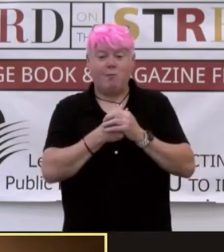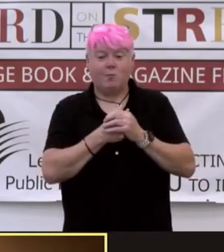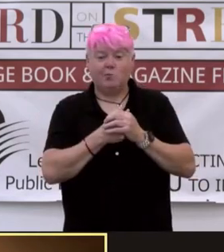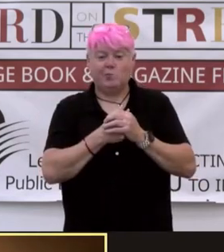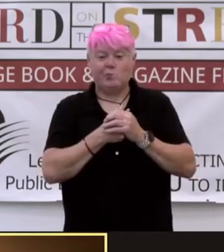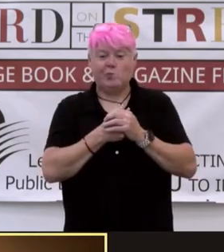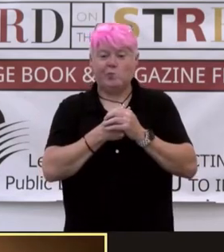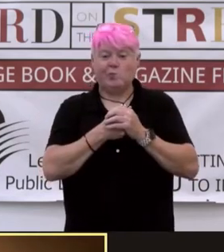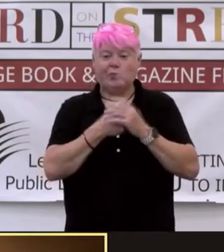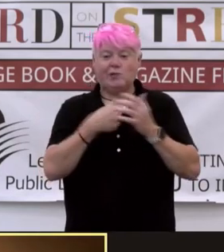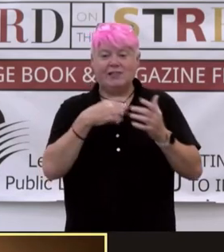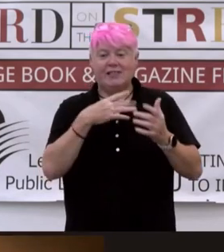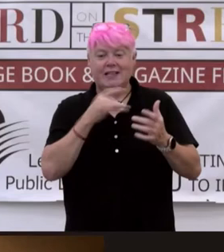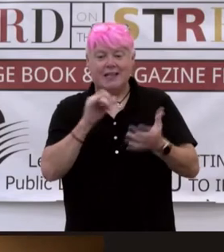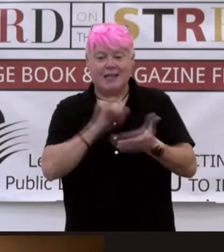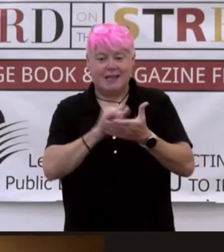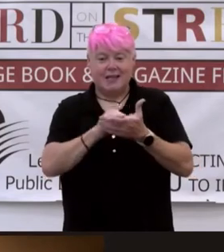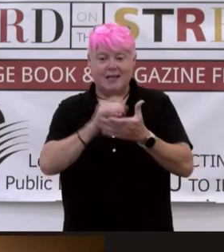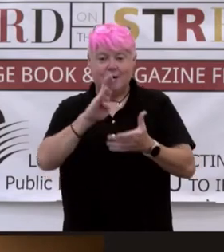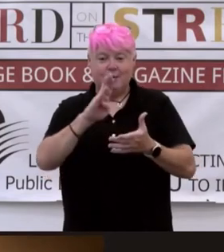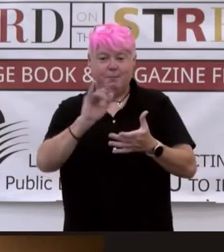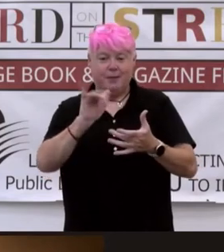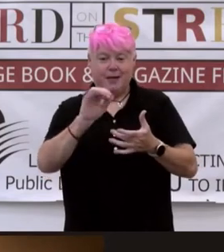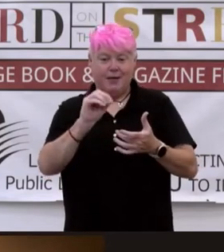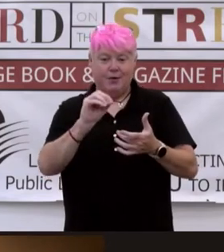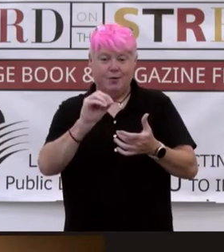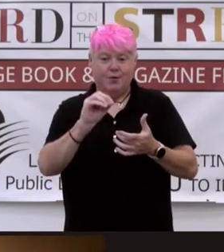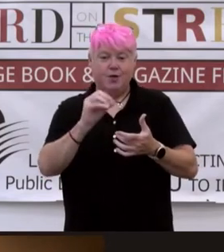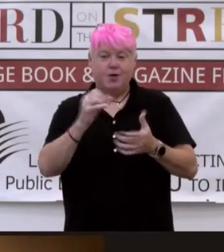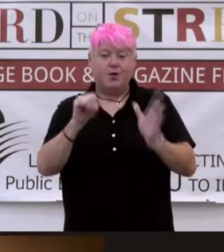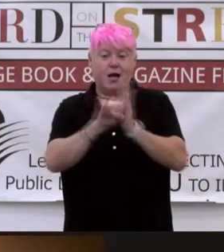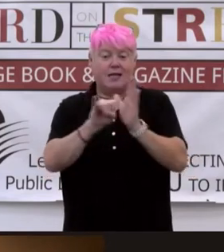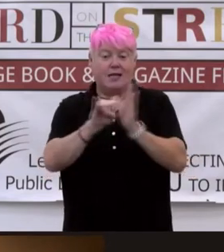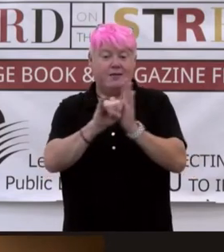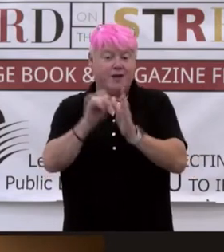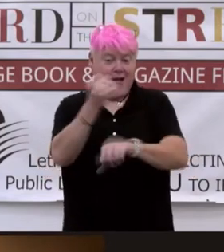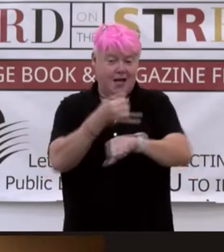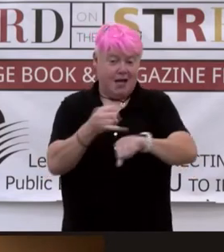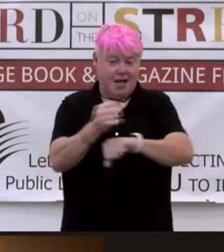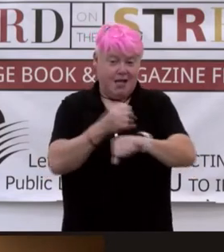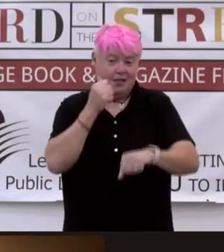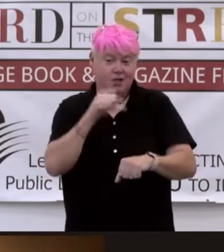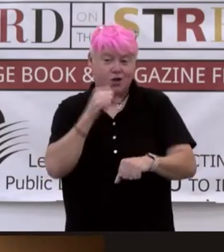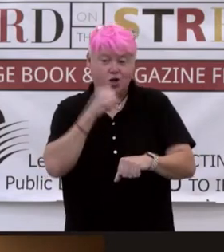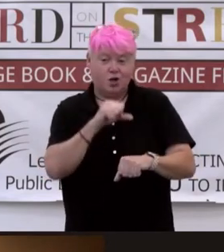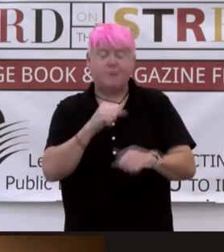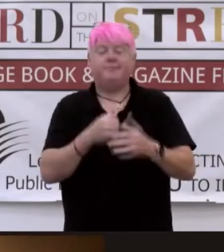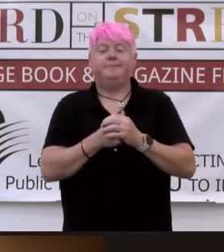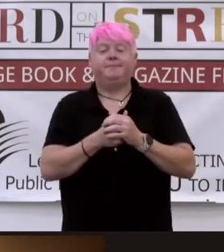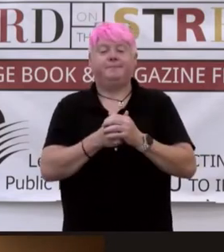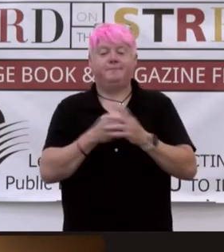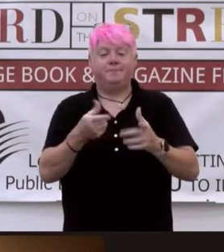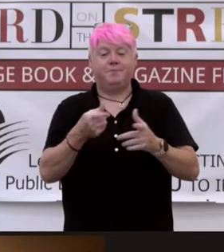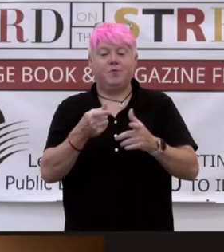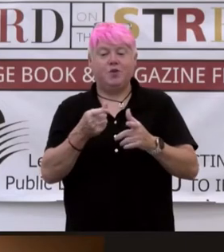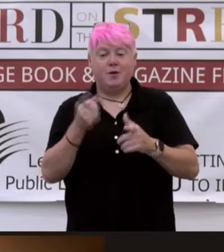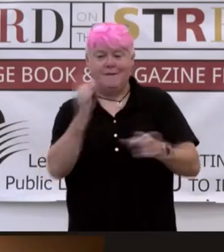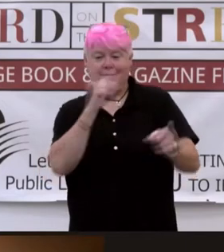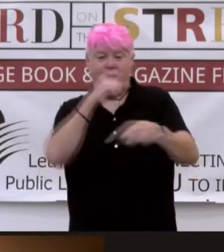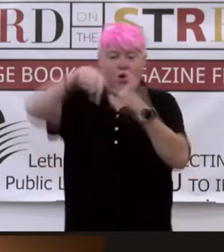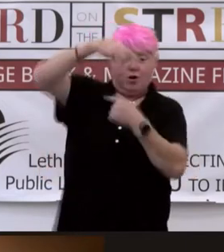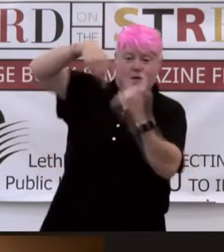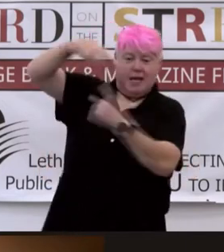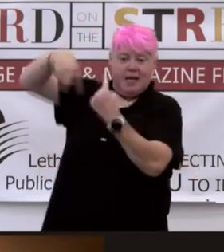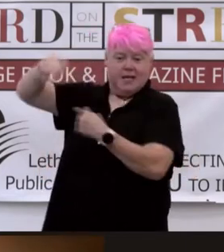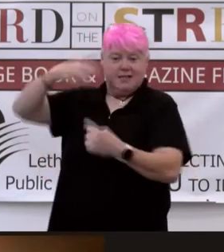I like that your bio says you are a self-identified island girl, because islands are great. You have hurricanes in your blood, and dream